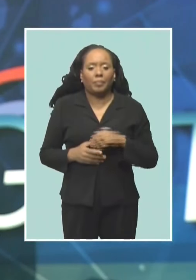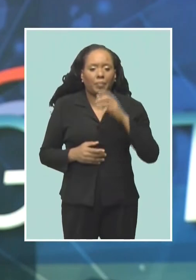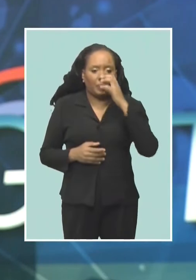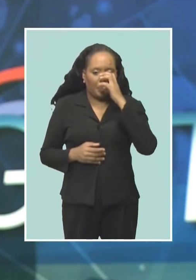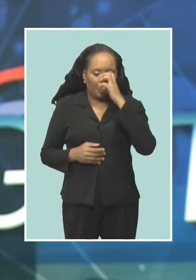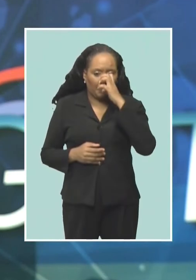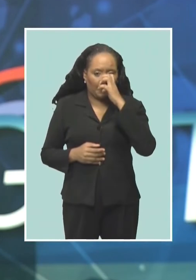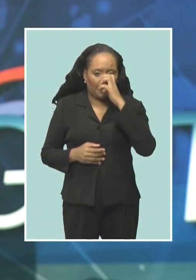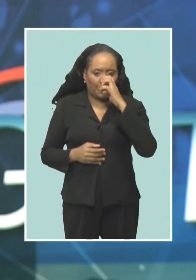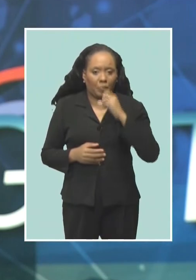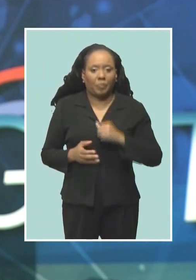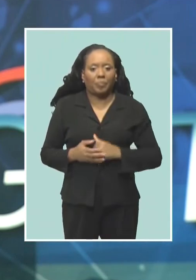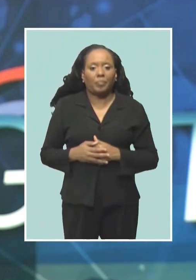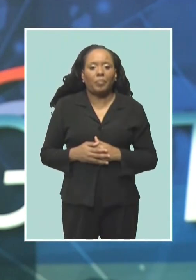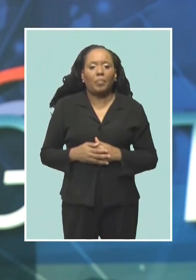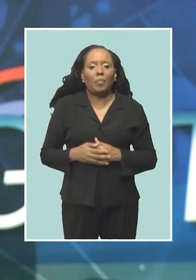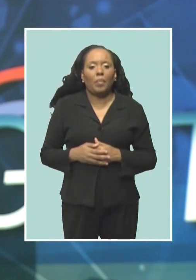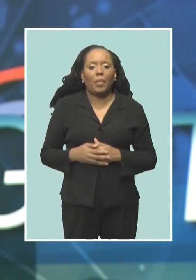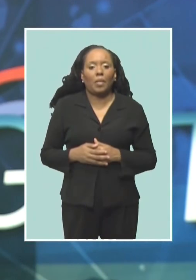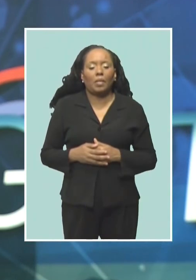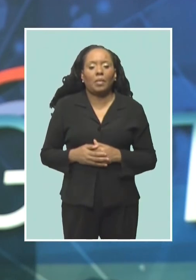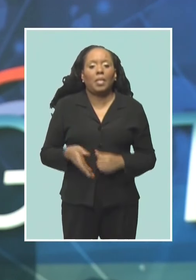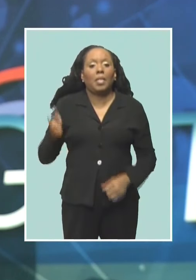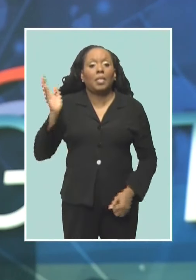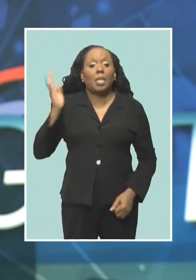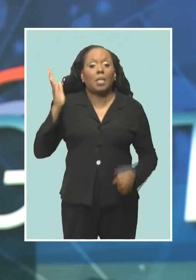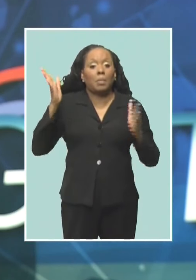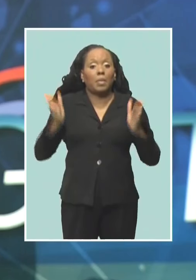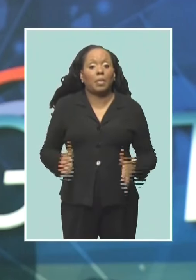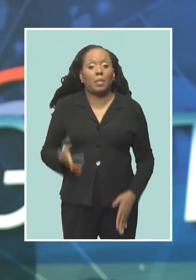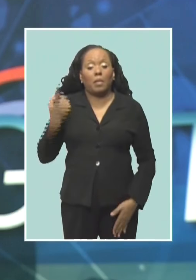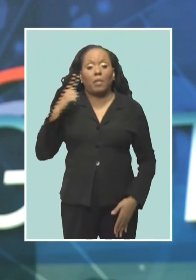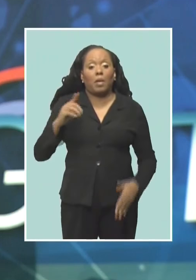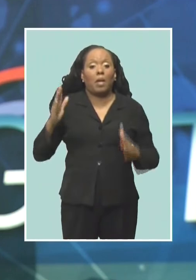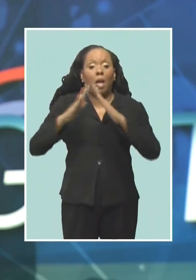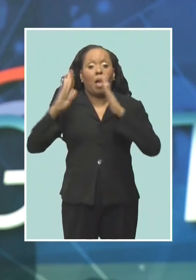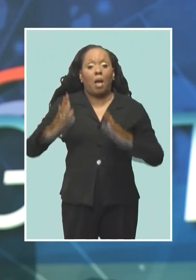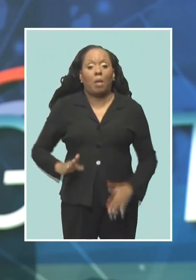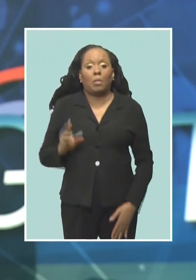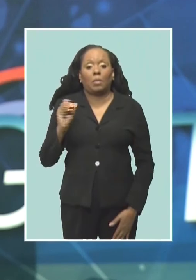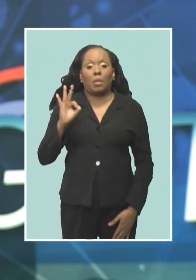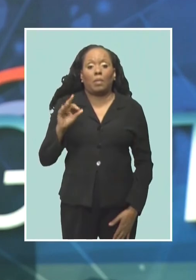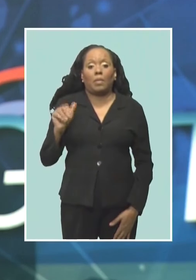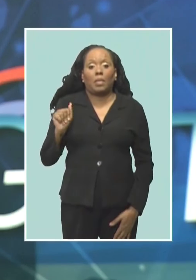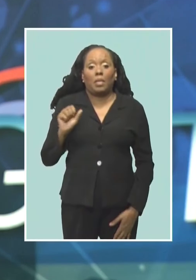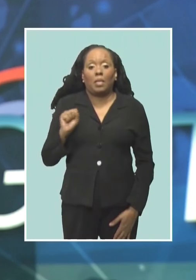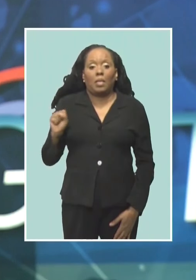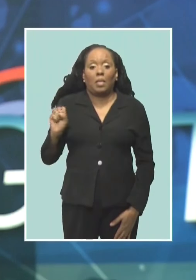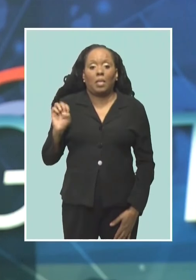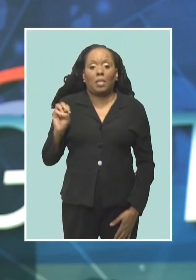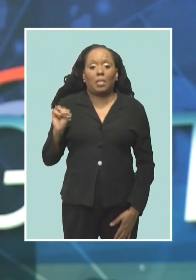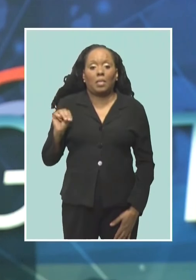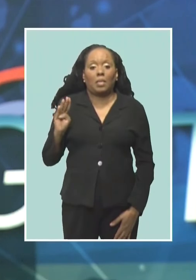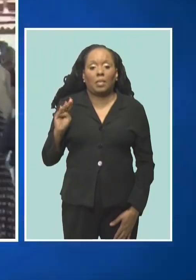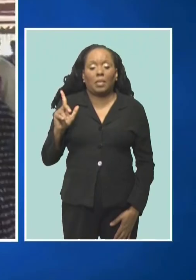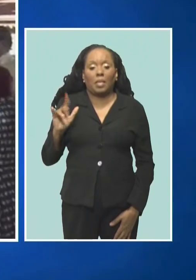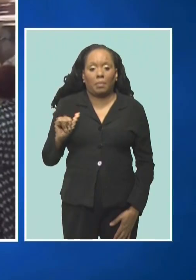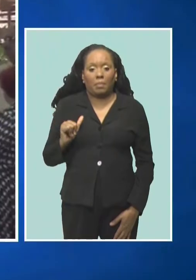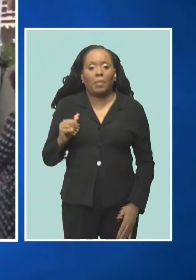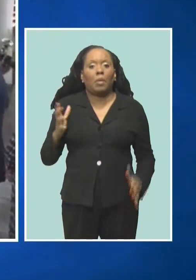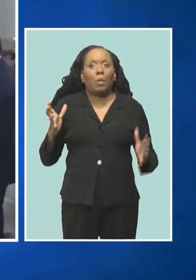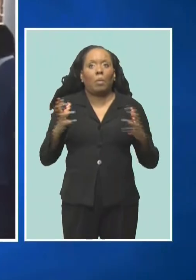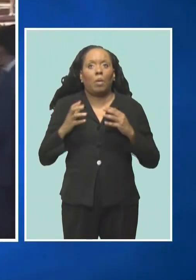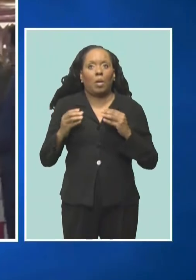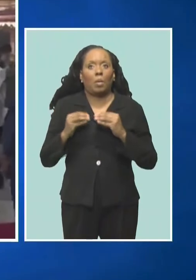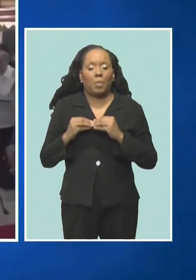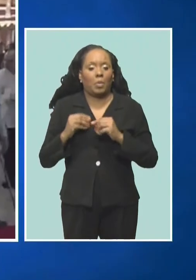Speaker of the House of Assembly, His Honor, Arthur Holder, wants steps taken to improve security for parliamentarians. He drew attention to